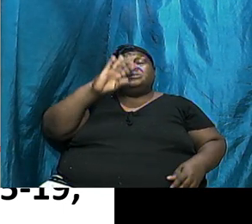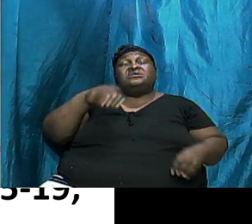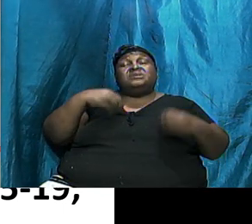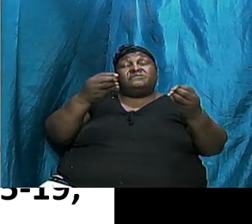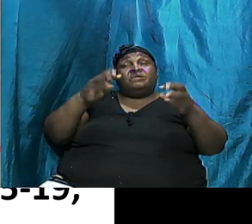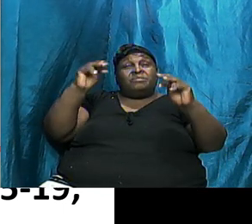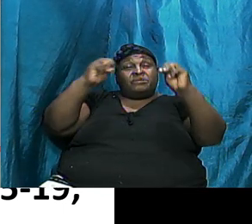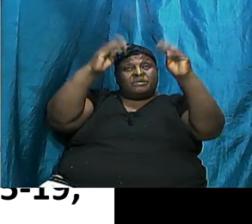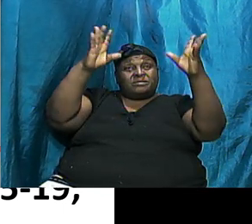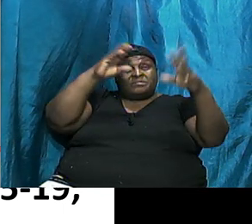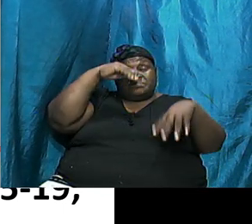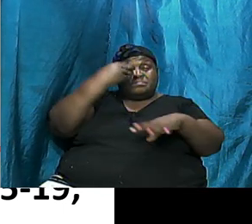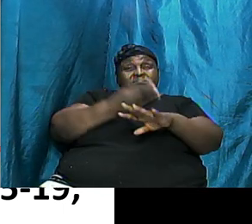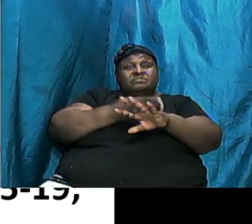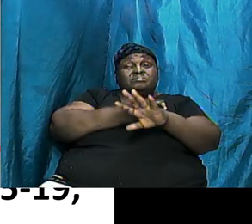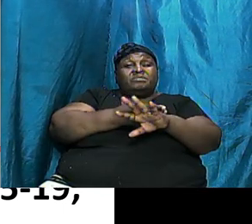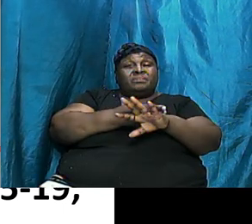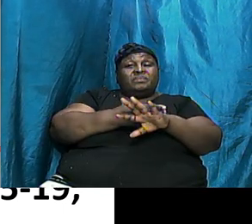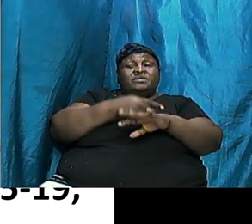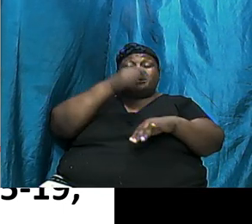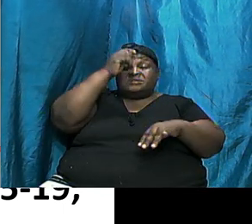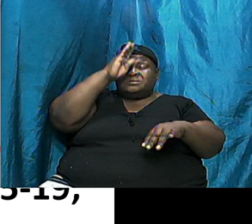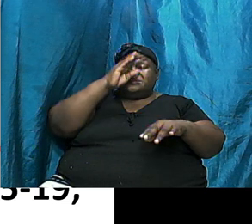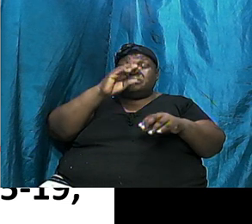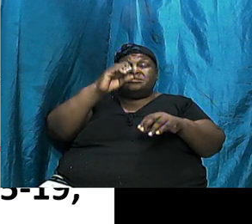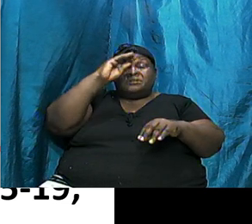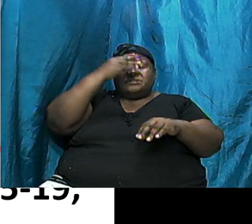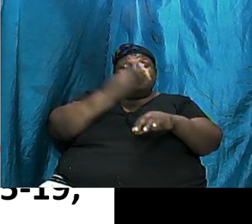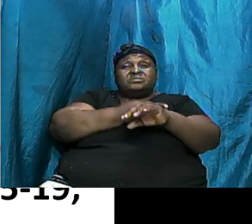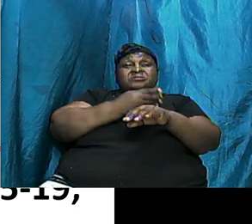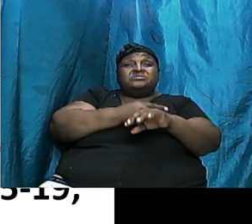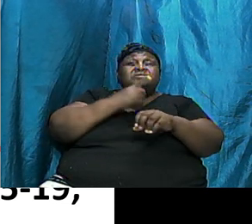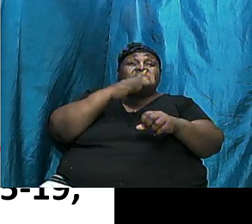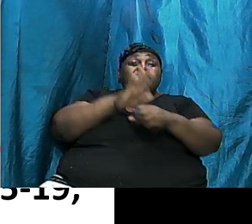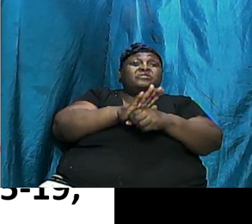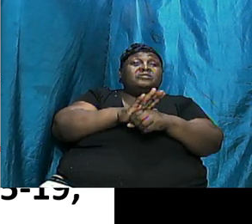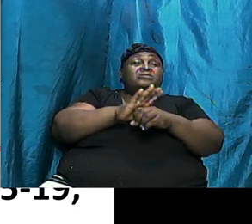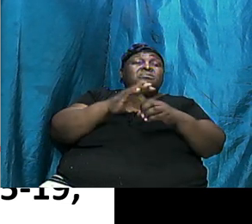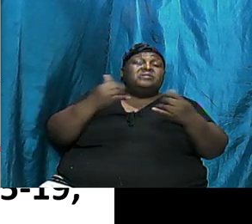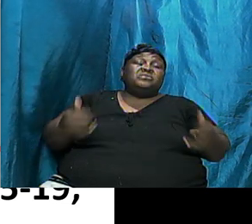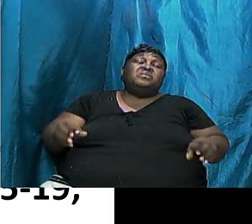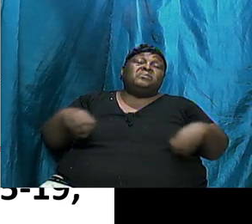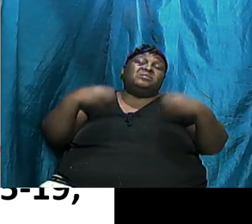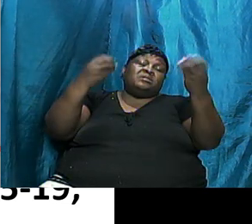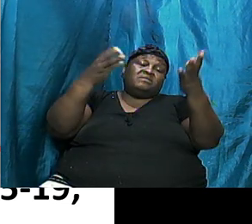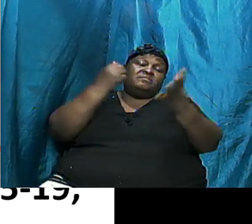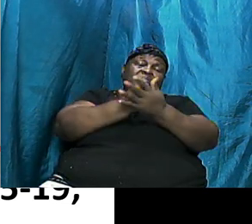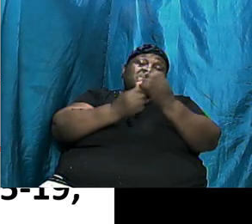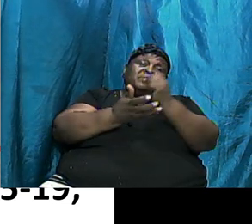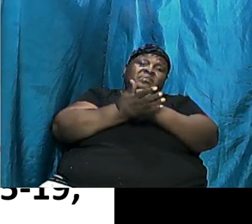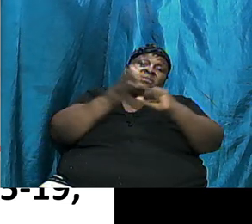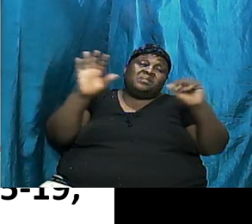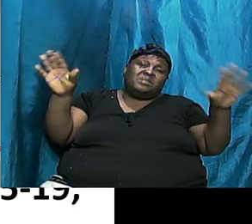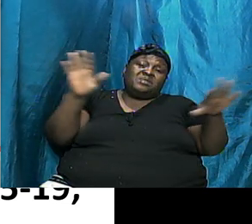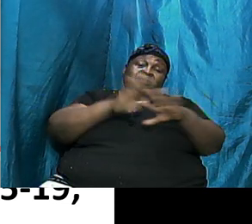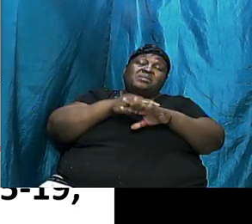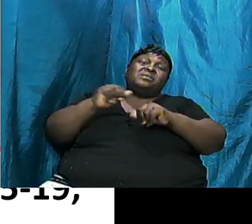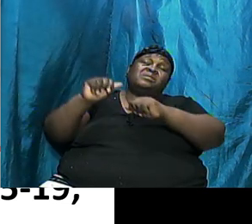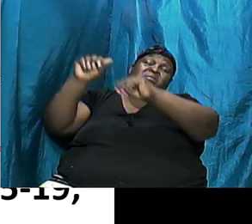Son The Son Of Promise And Know You Were Offer Him On The Mountain